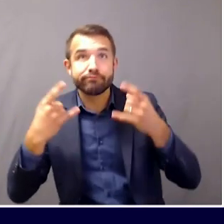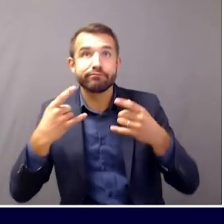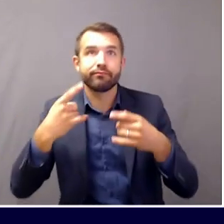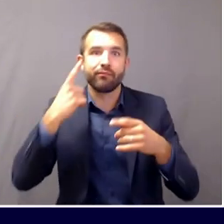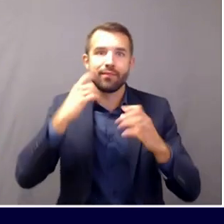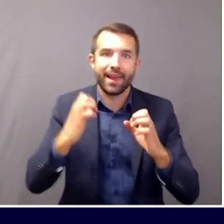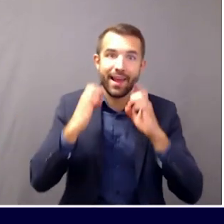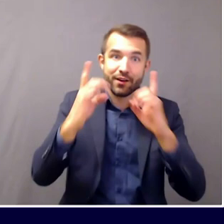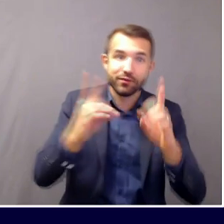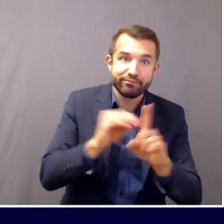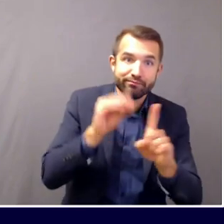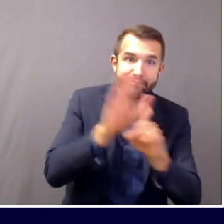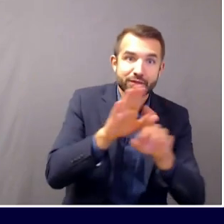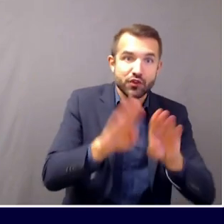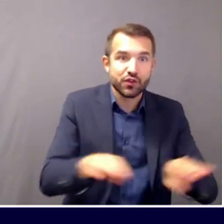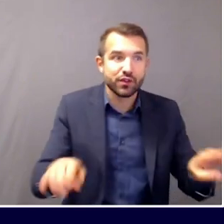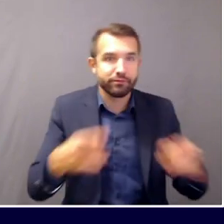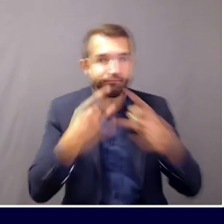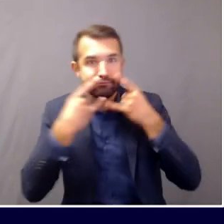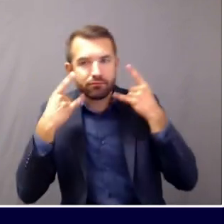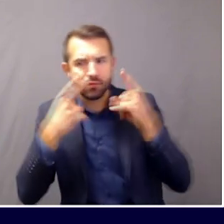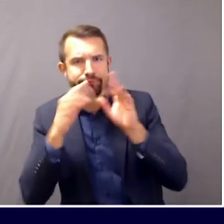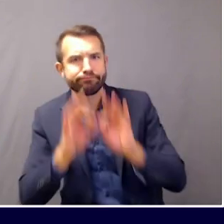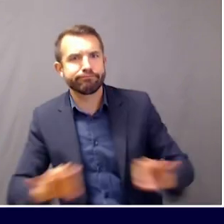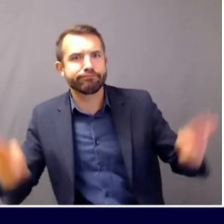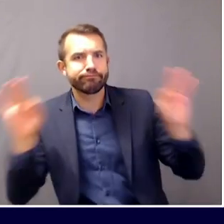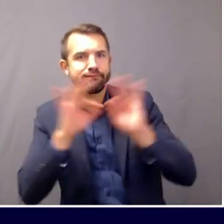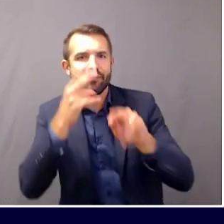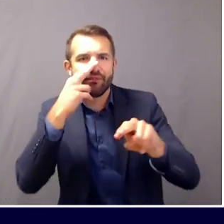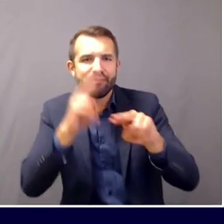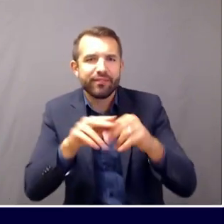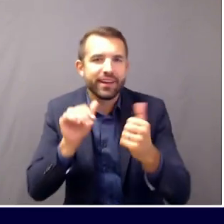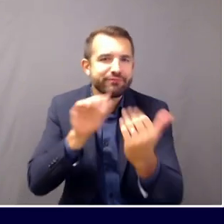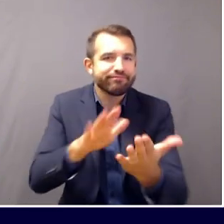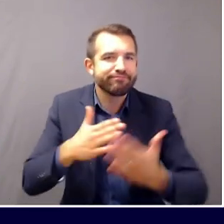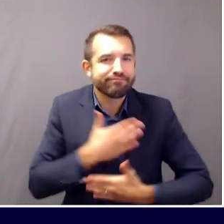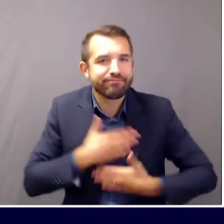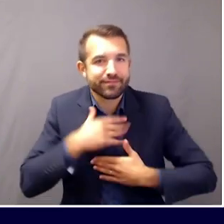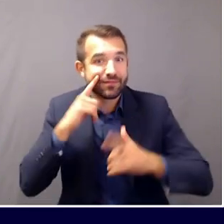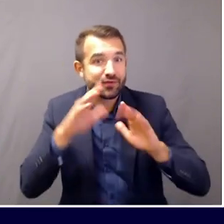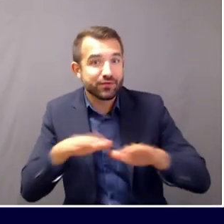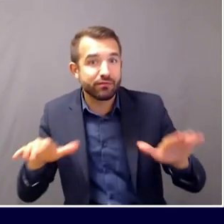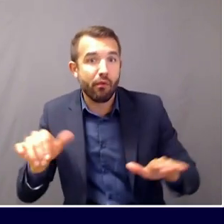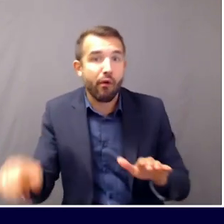this funding to provide a pathway to increase health literacy surrounding COVID-19.